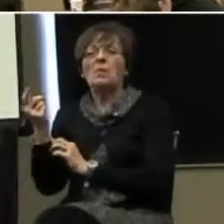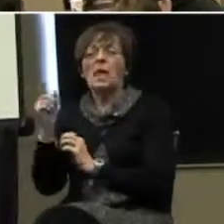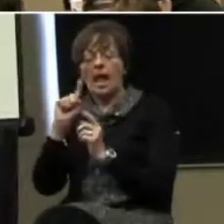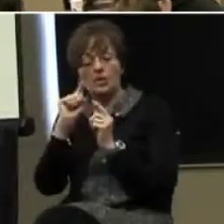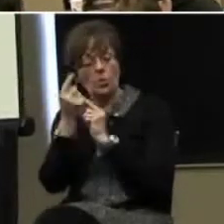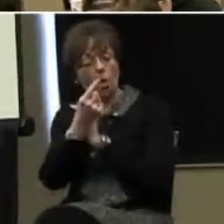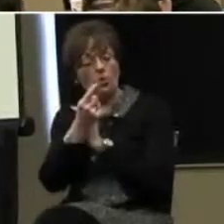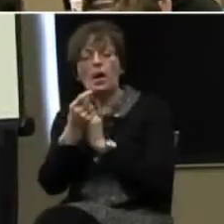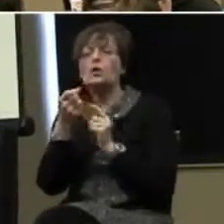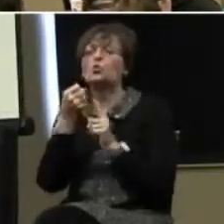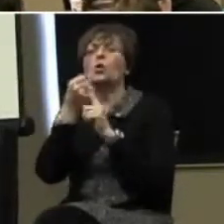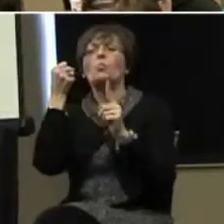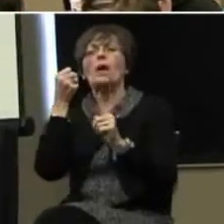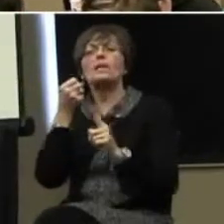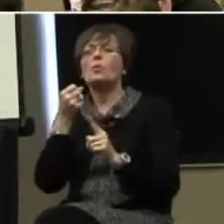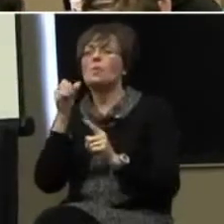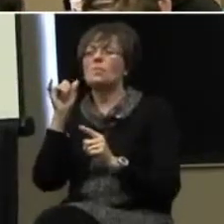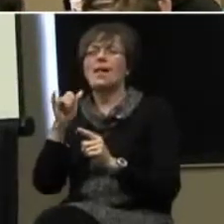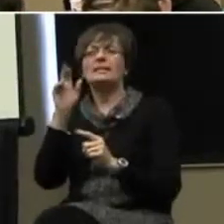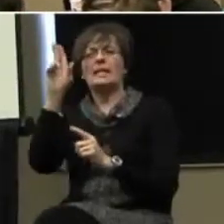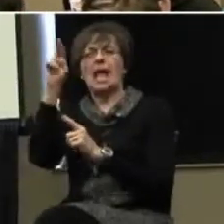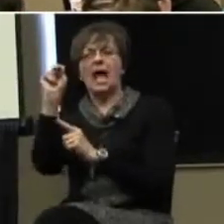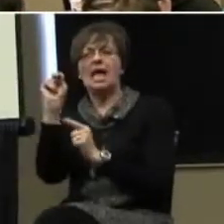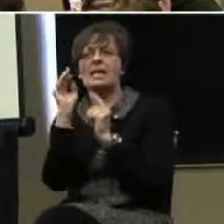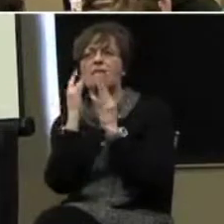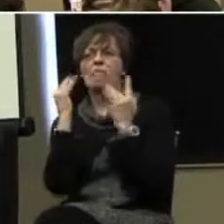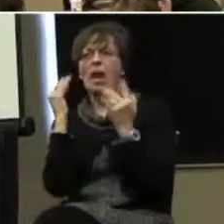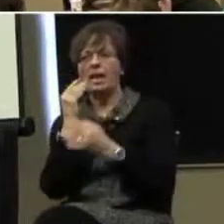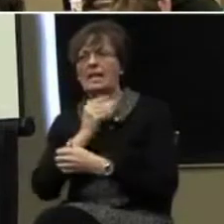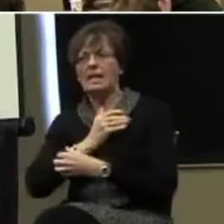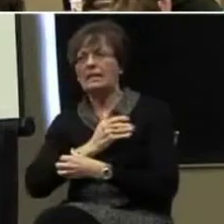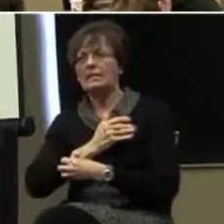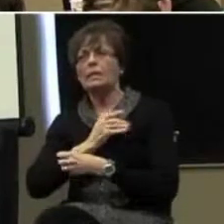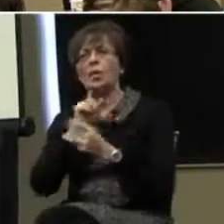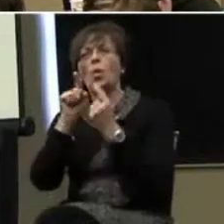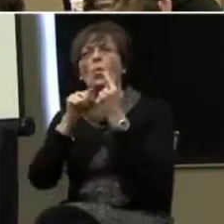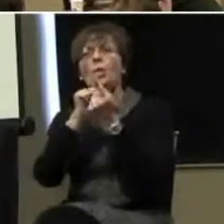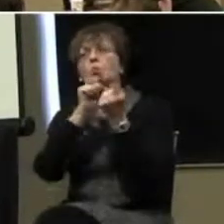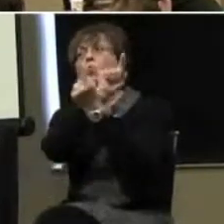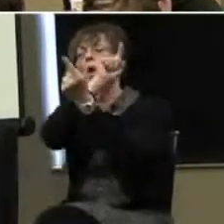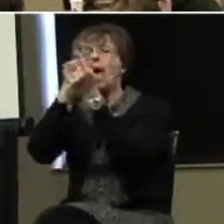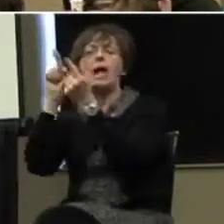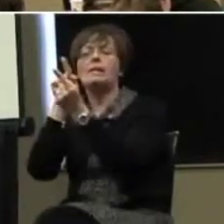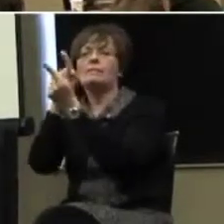walk around the corner and you could run into them. That's an unfriendly thing to run into people.